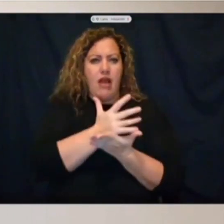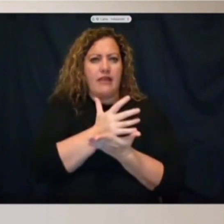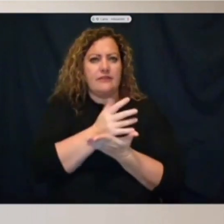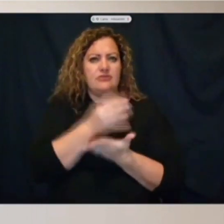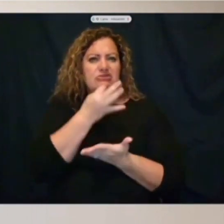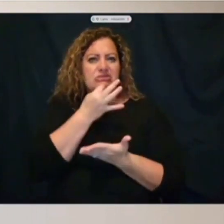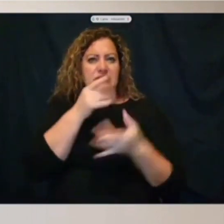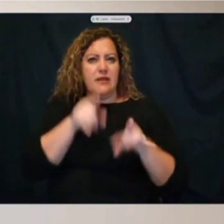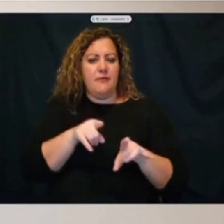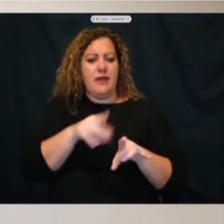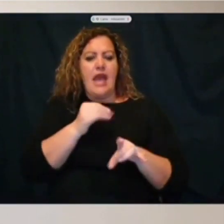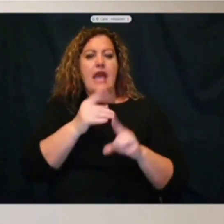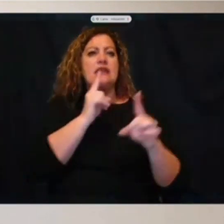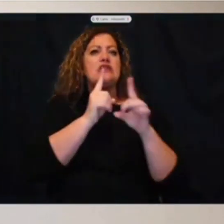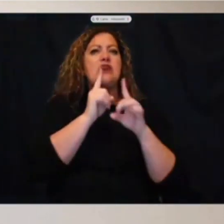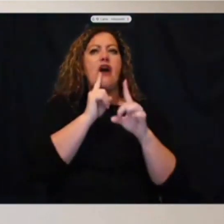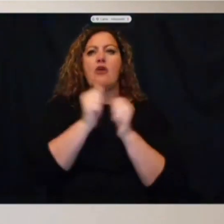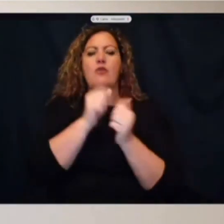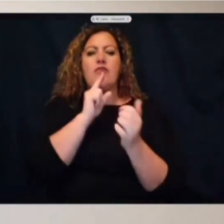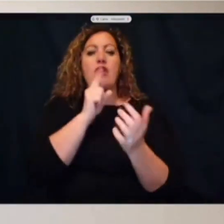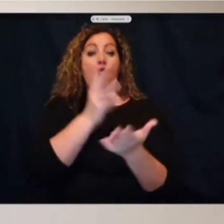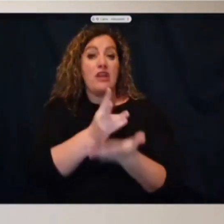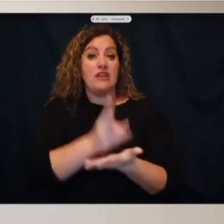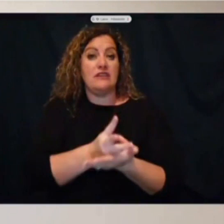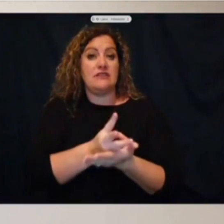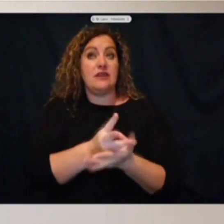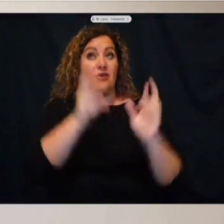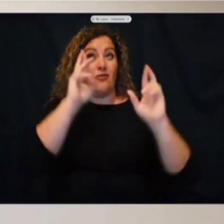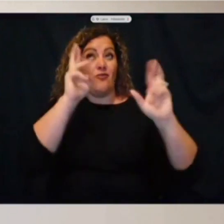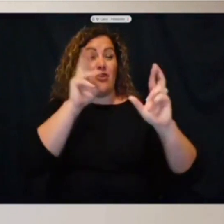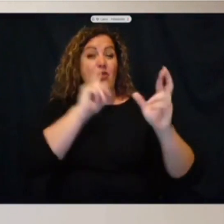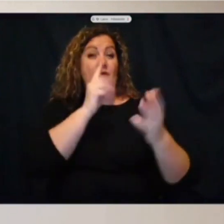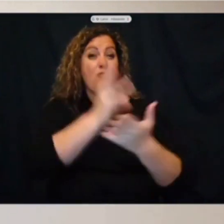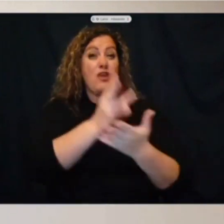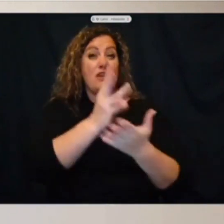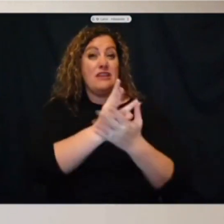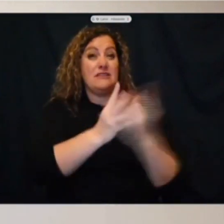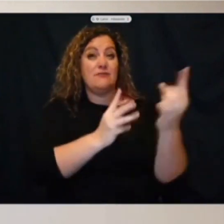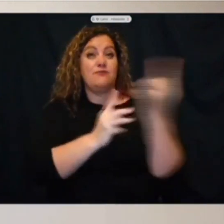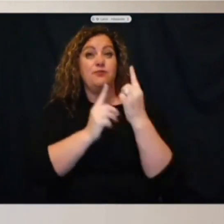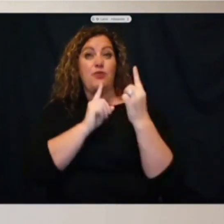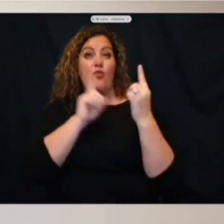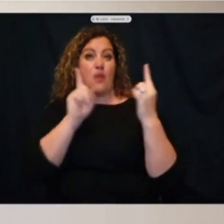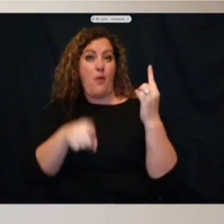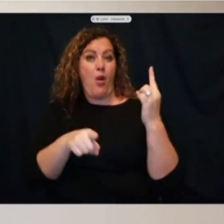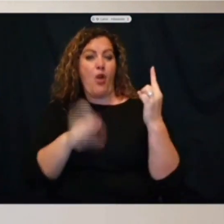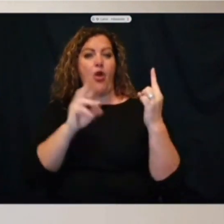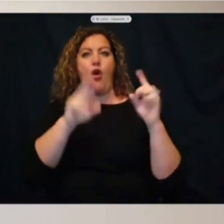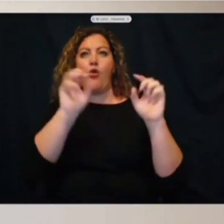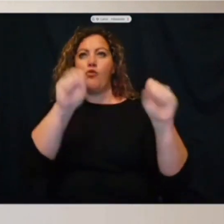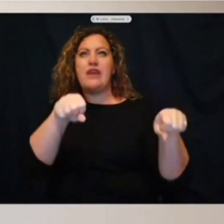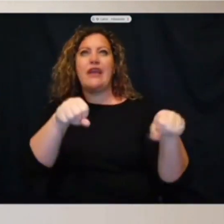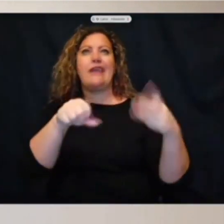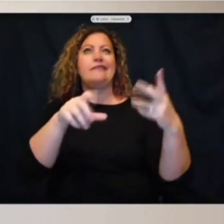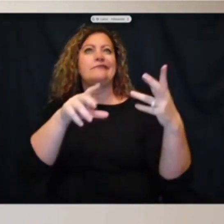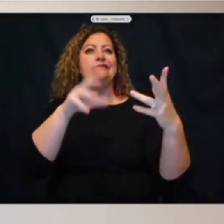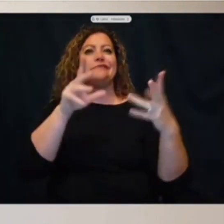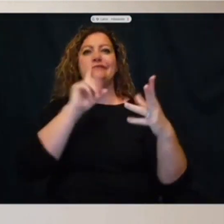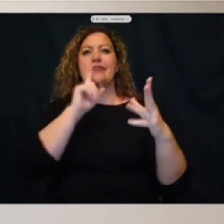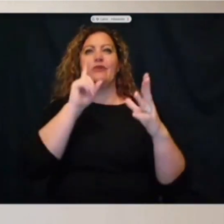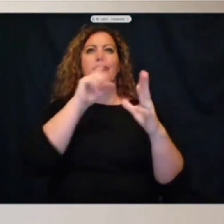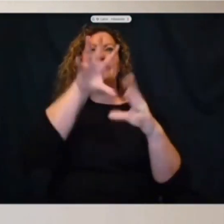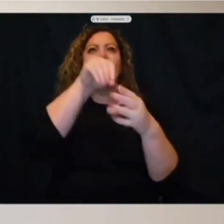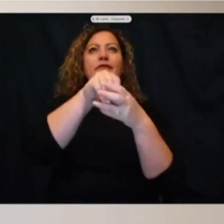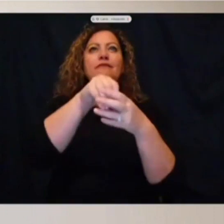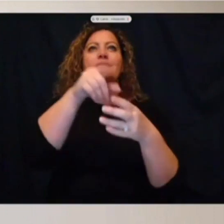witnesses. Our hope is that once those witnesses come forward, or we are able to identify people that are involved, we have those conversations with them,